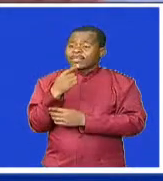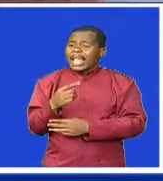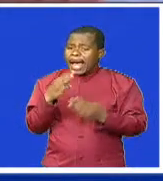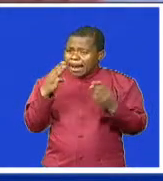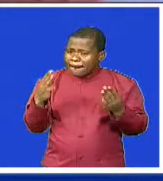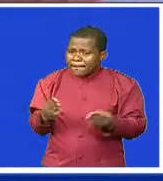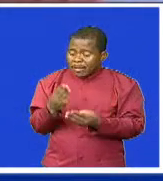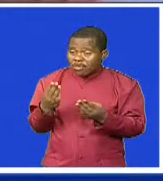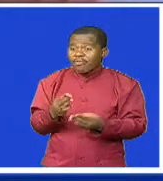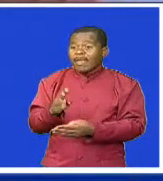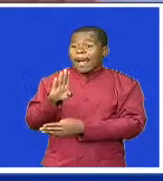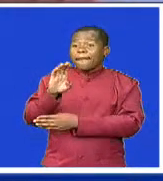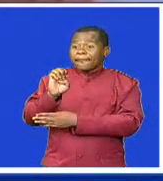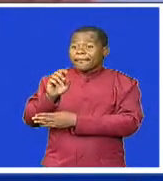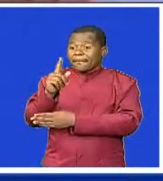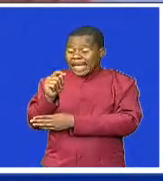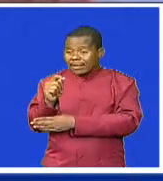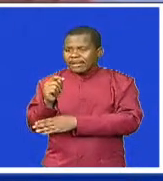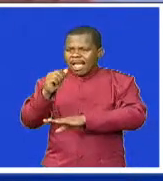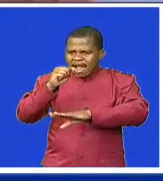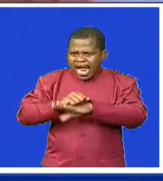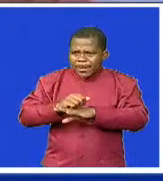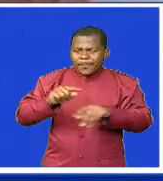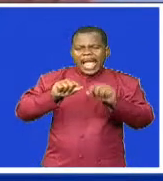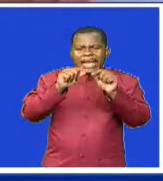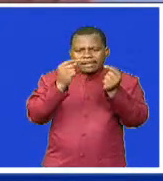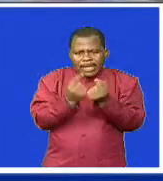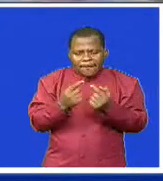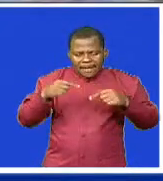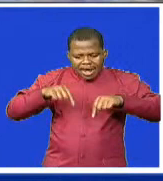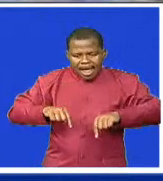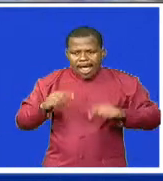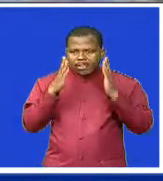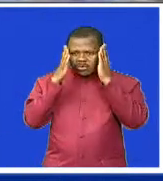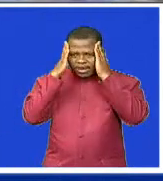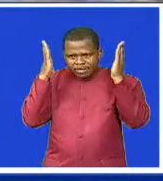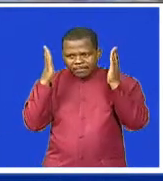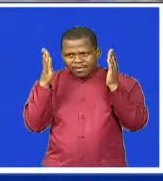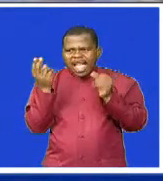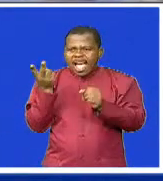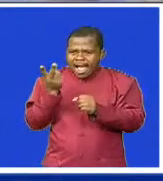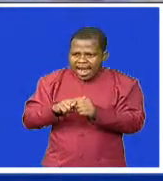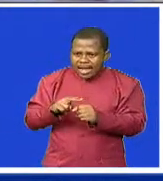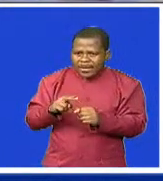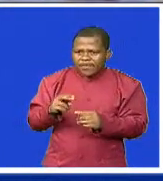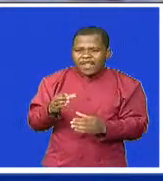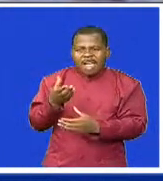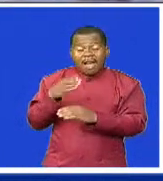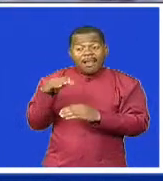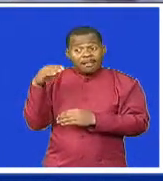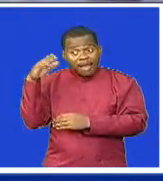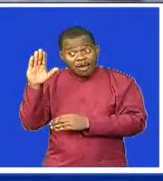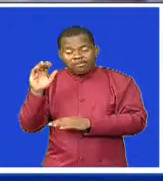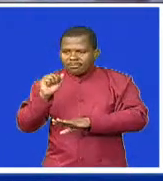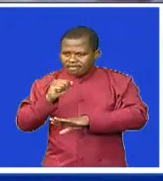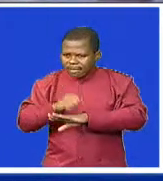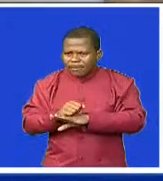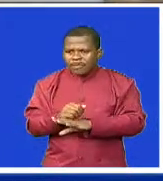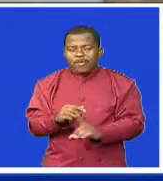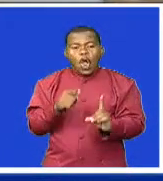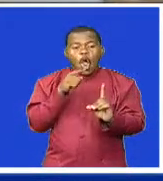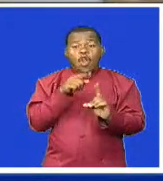,000 emalangeni. However, they will open this up to over 30,000 emalangeni and even more.